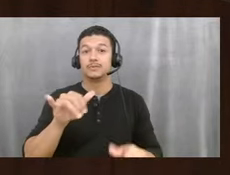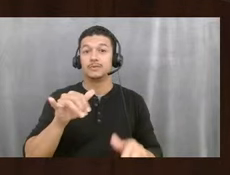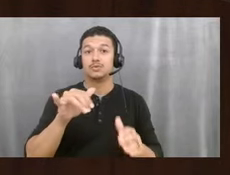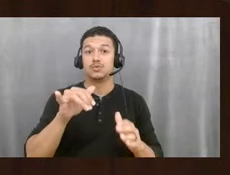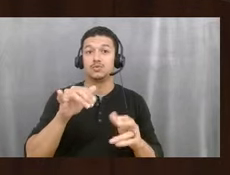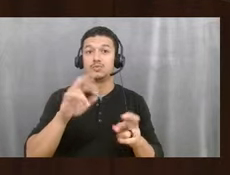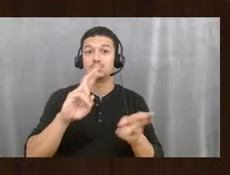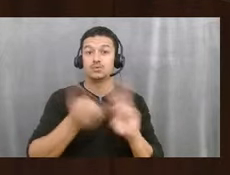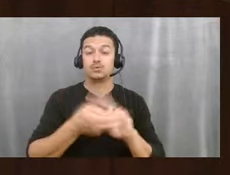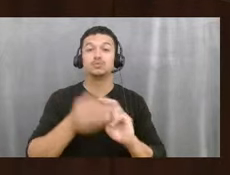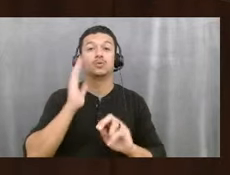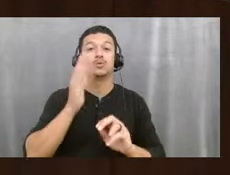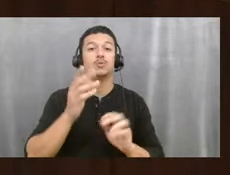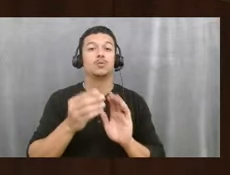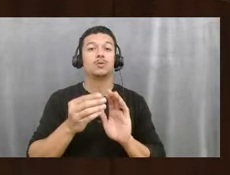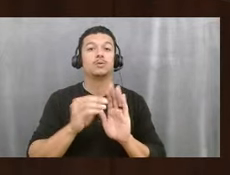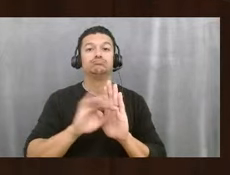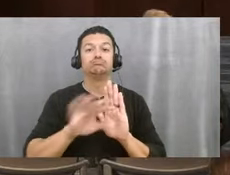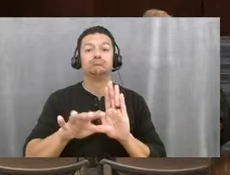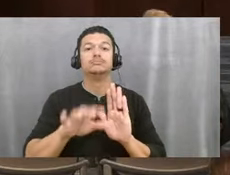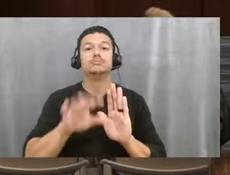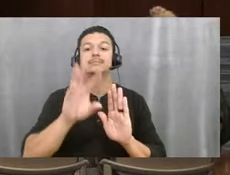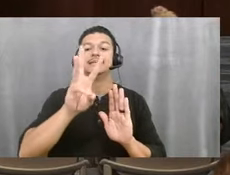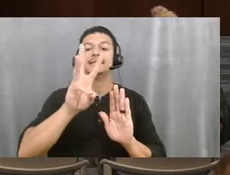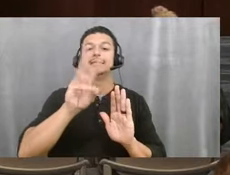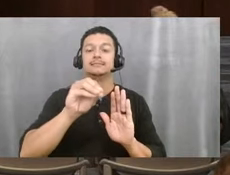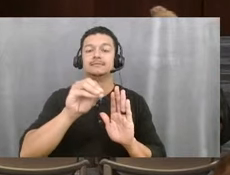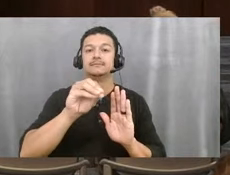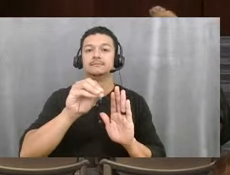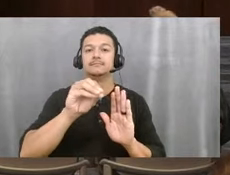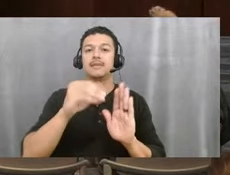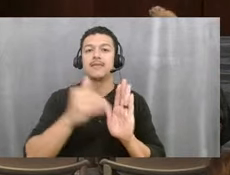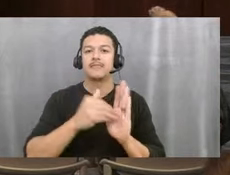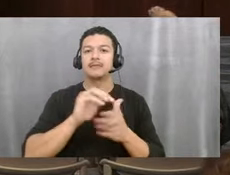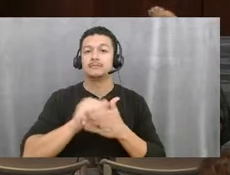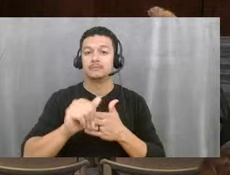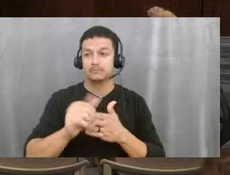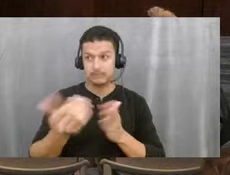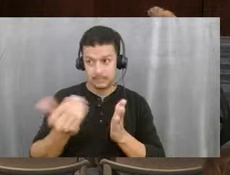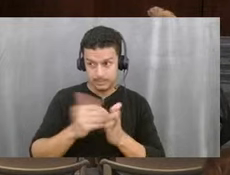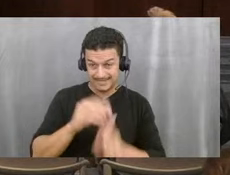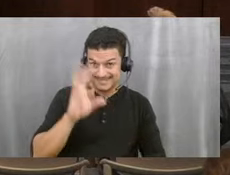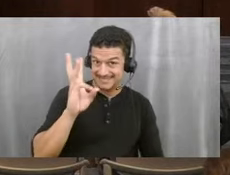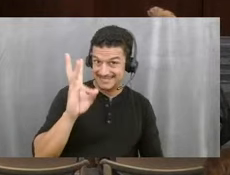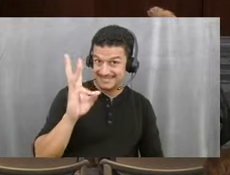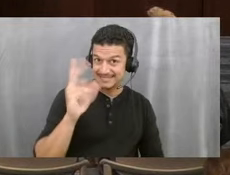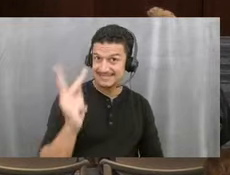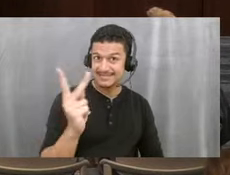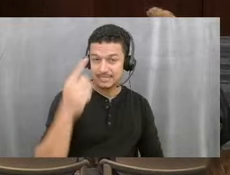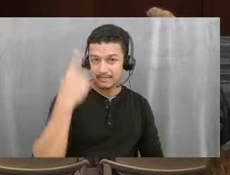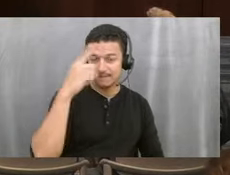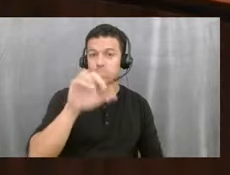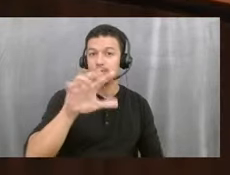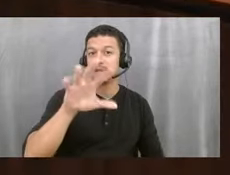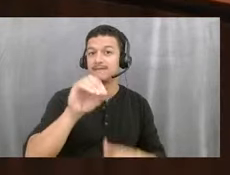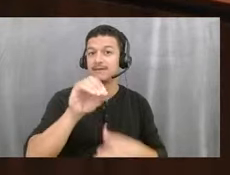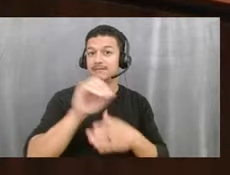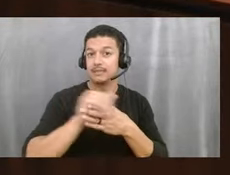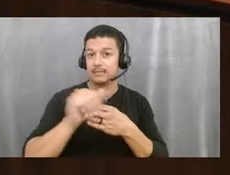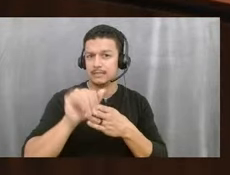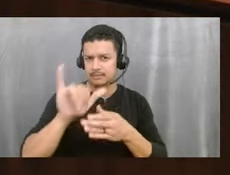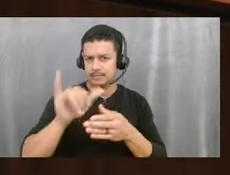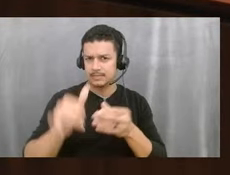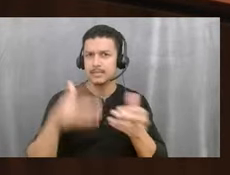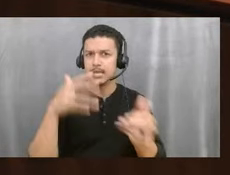,000 signature authority. Okay. So, again, that's 6K for $50,000. That is the updated number. Correct.